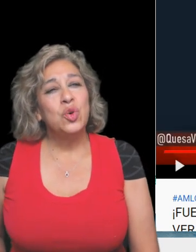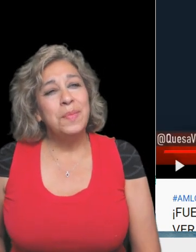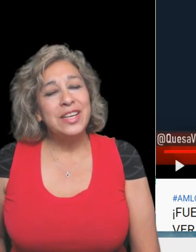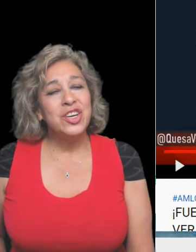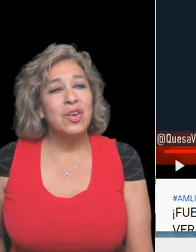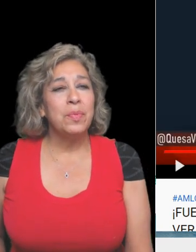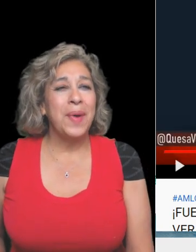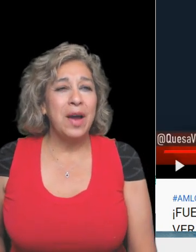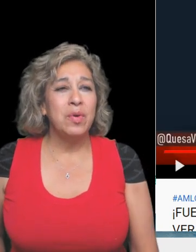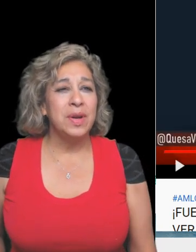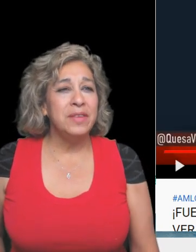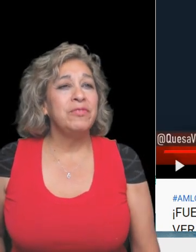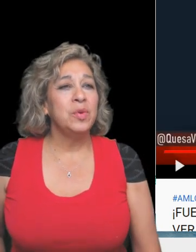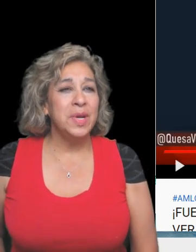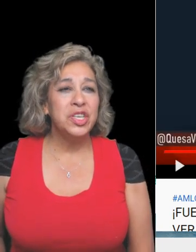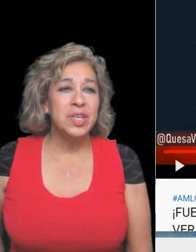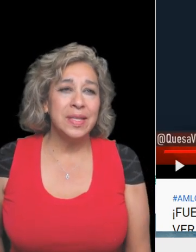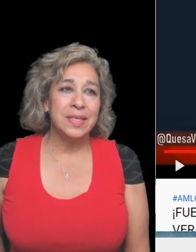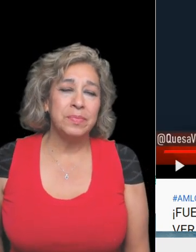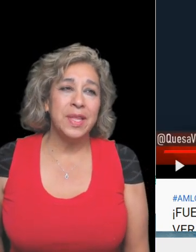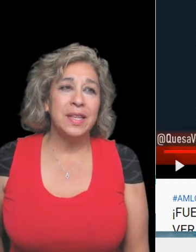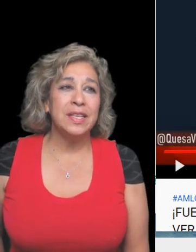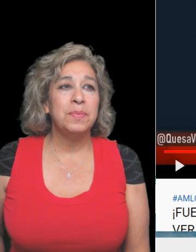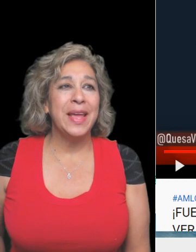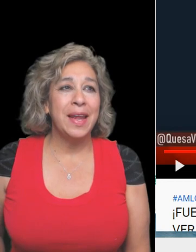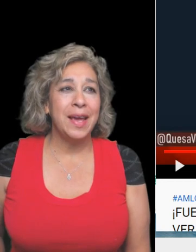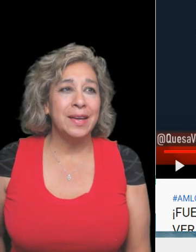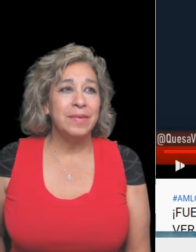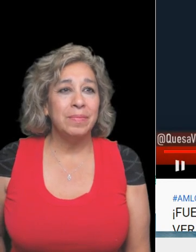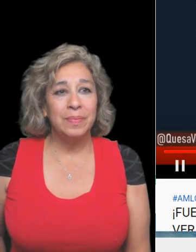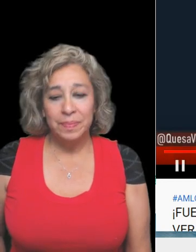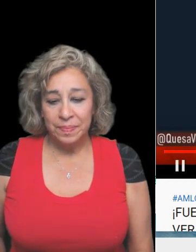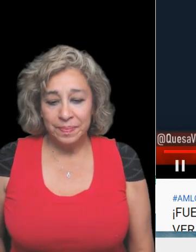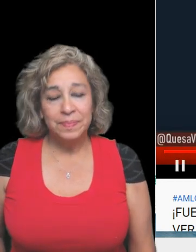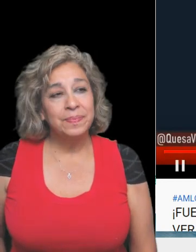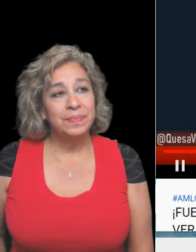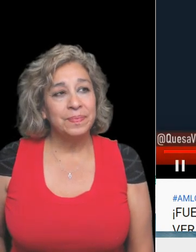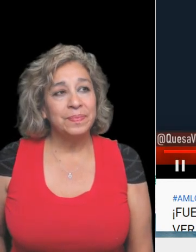So imagine all the power and influentialism that this man had.